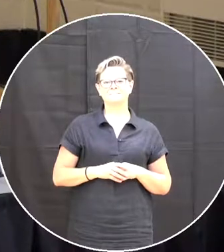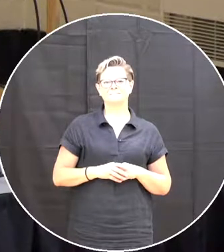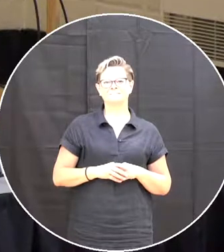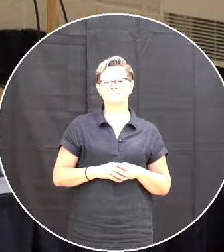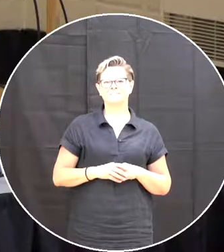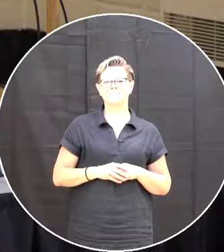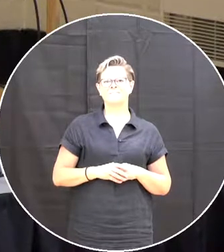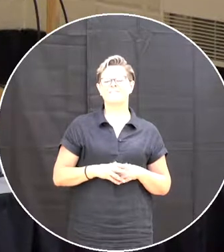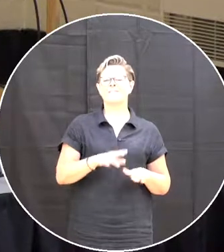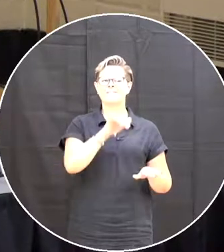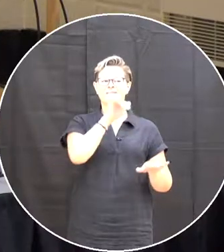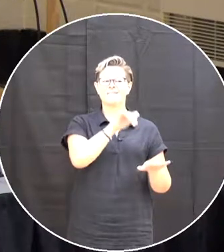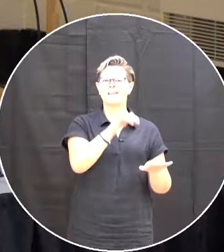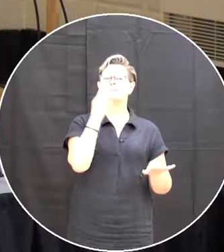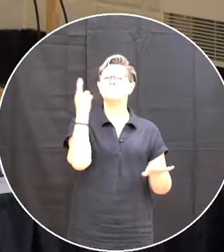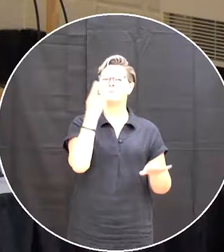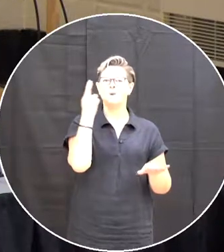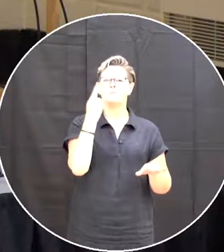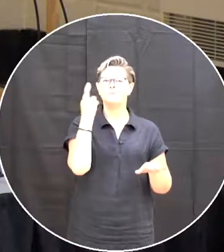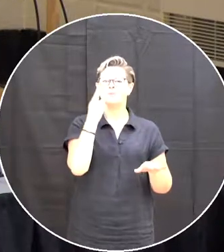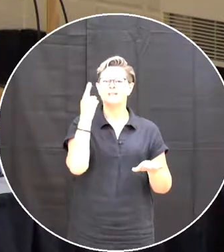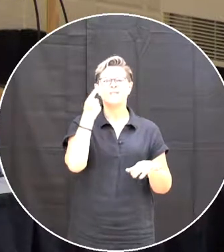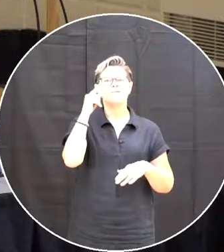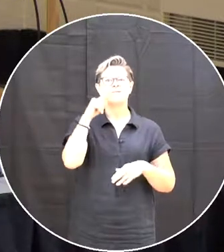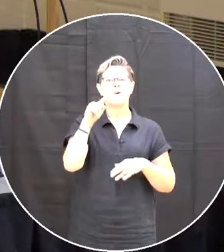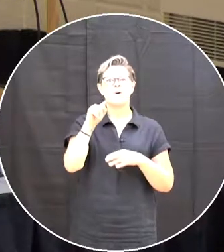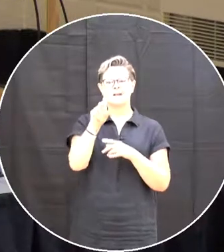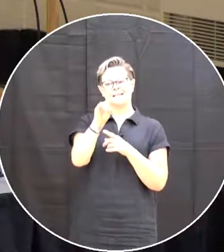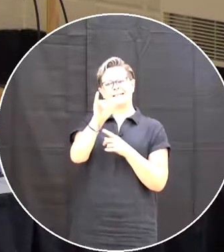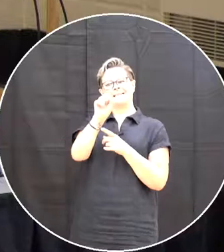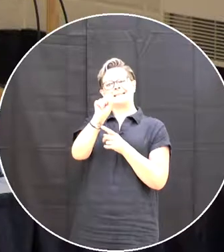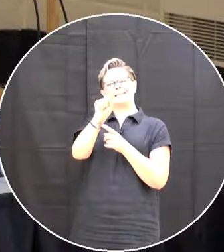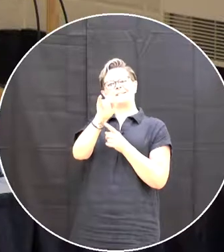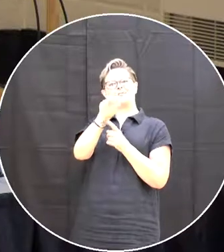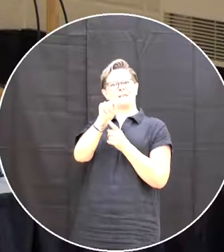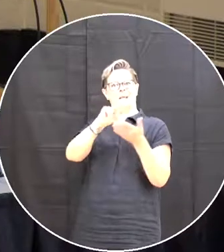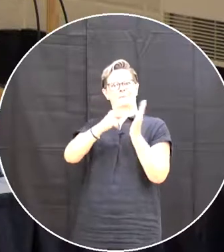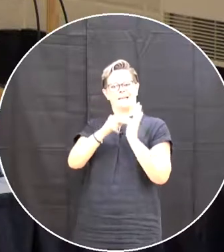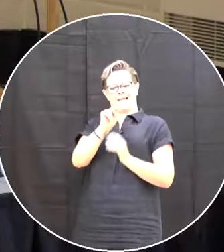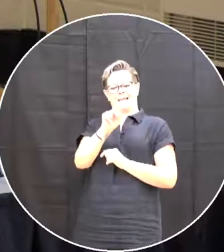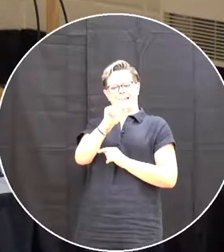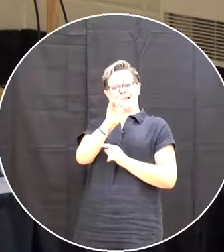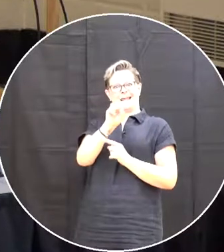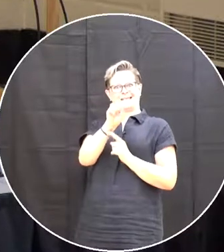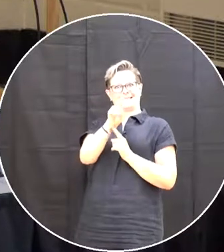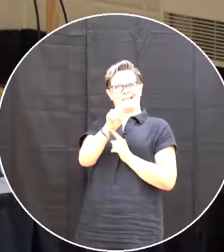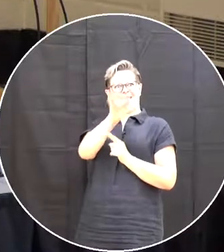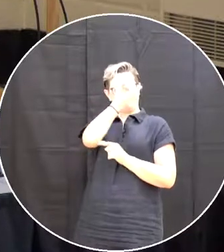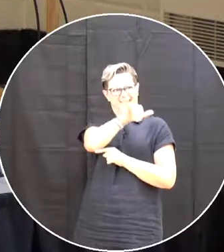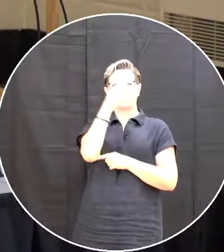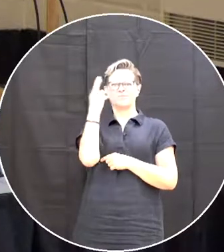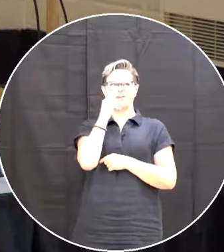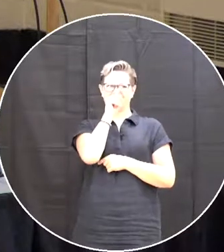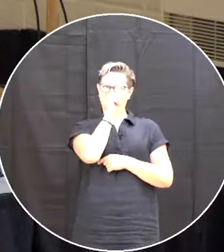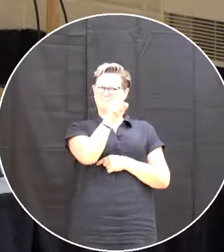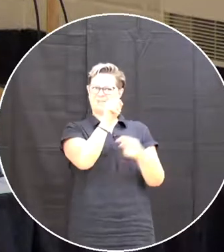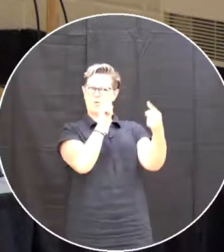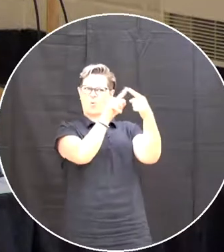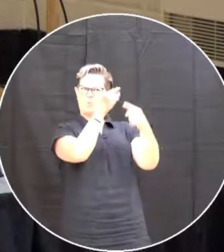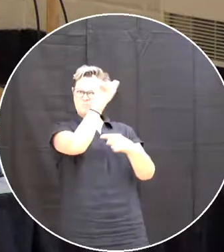purpose Of a district Is This is our purpose To build capacity